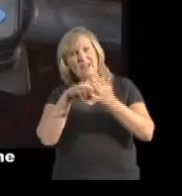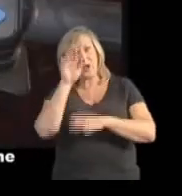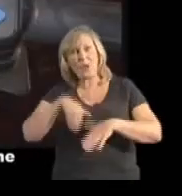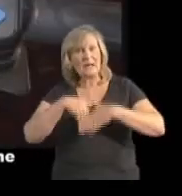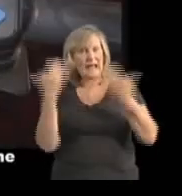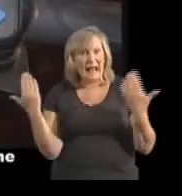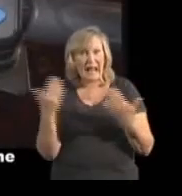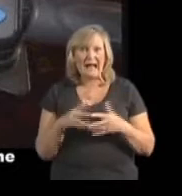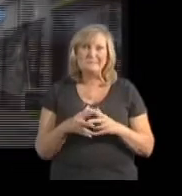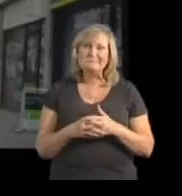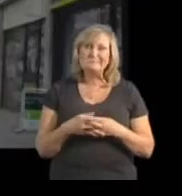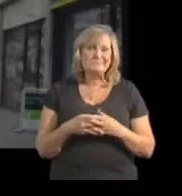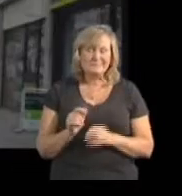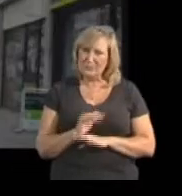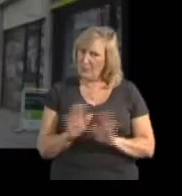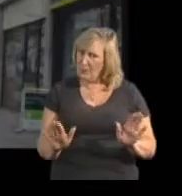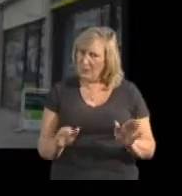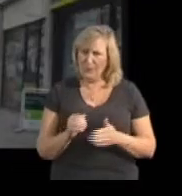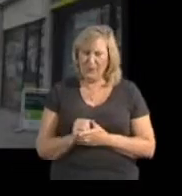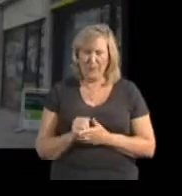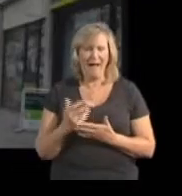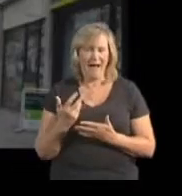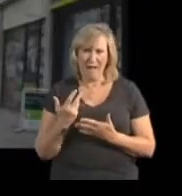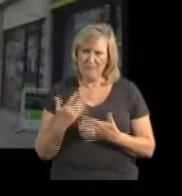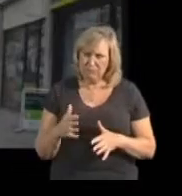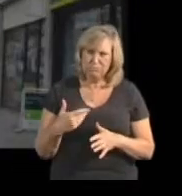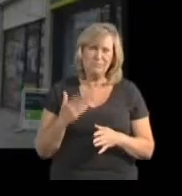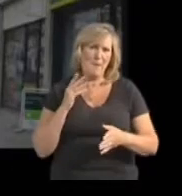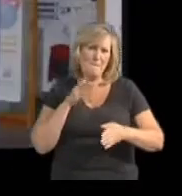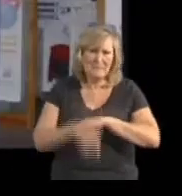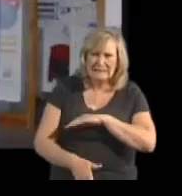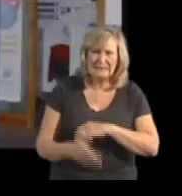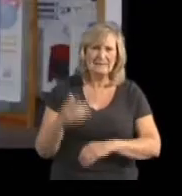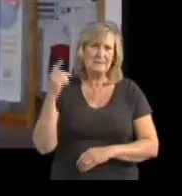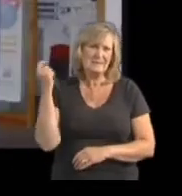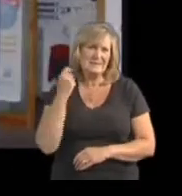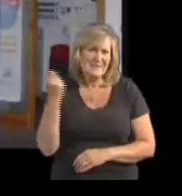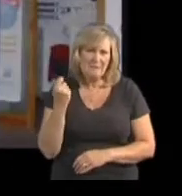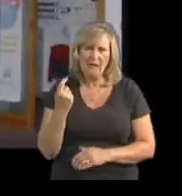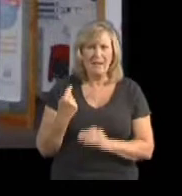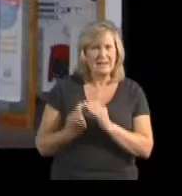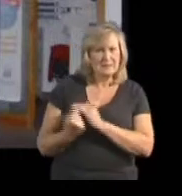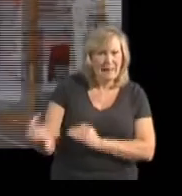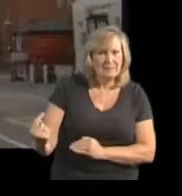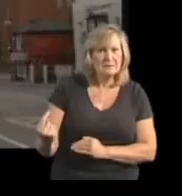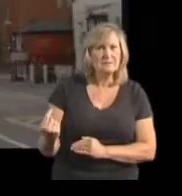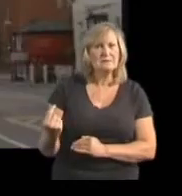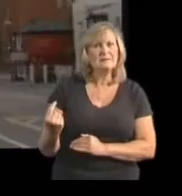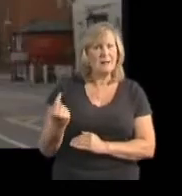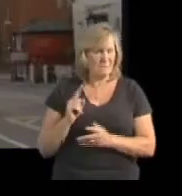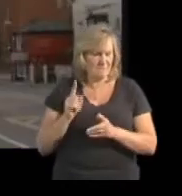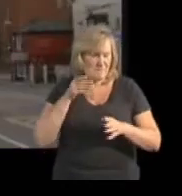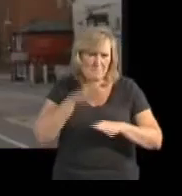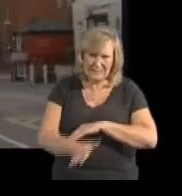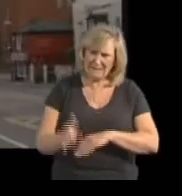chitle our thumbs. We lead very busy and successful, independent and